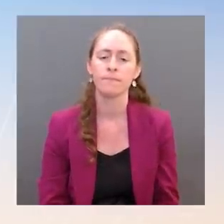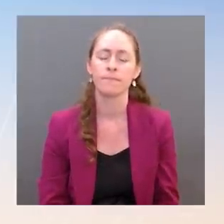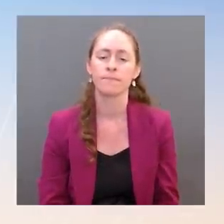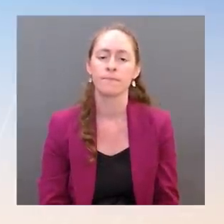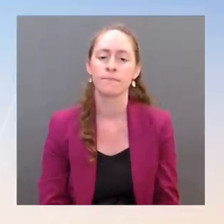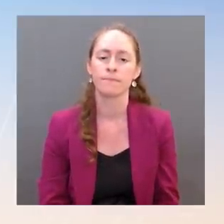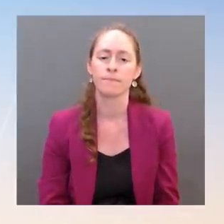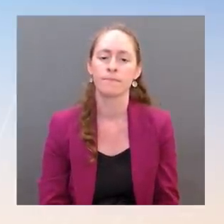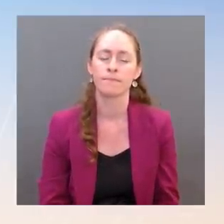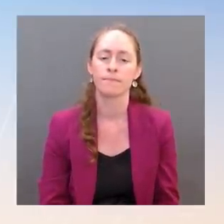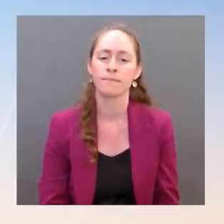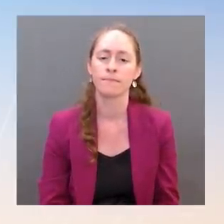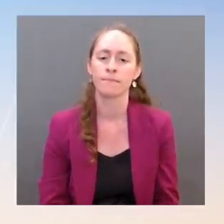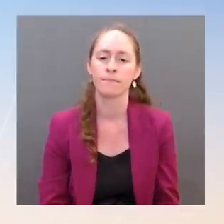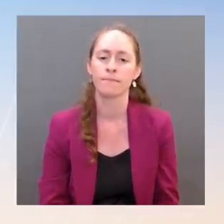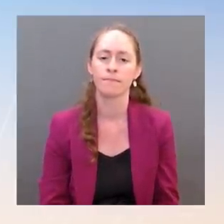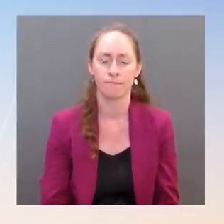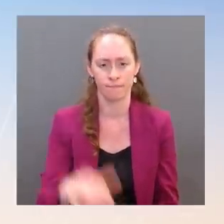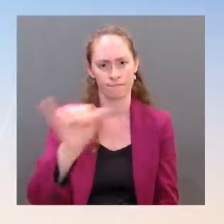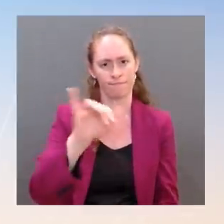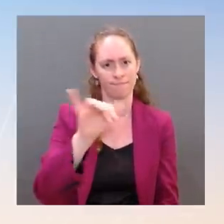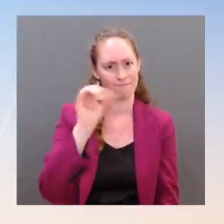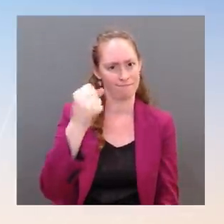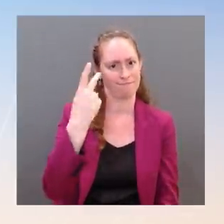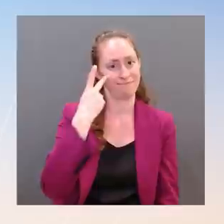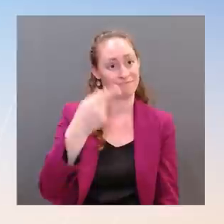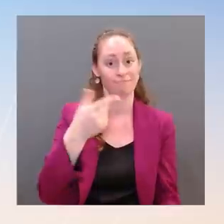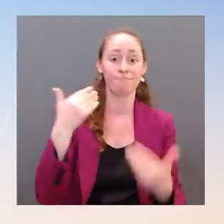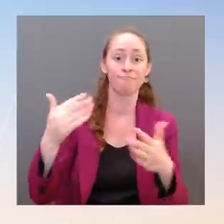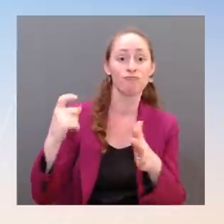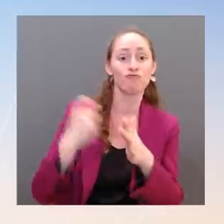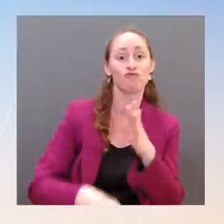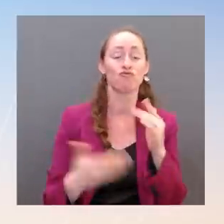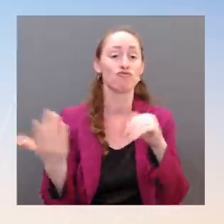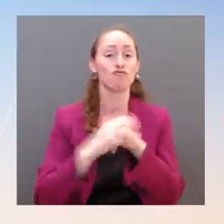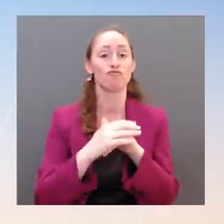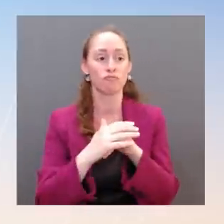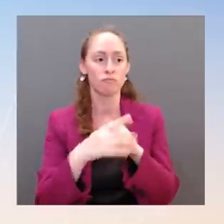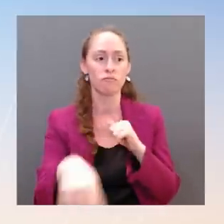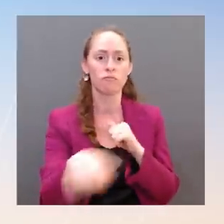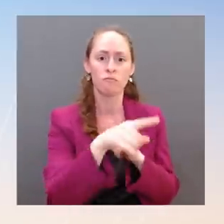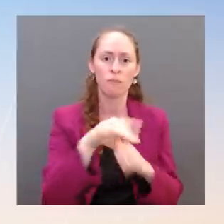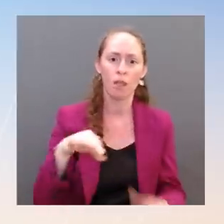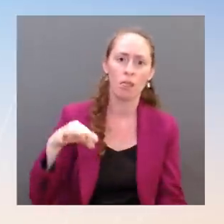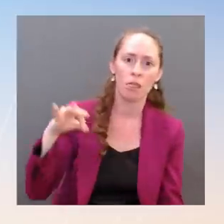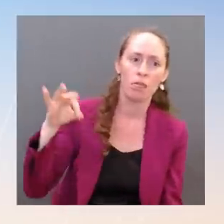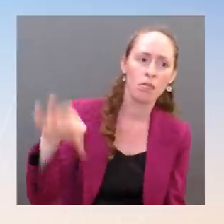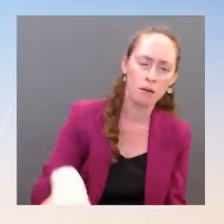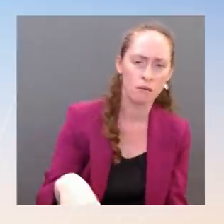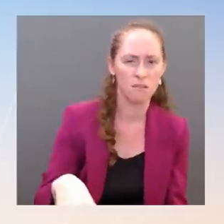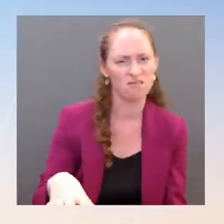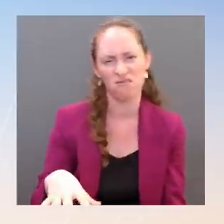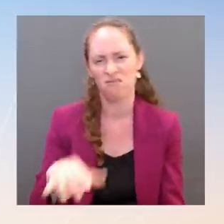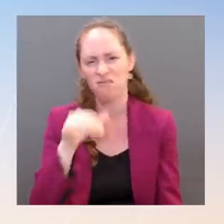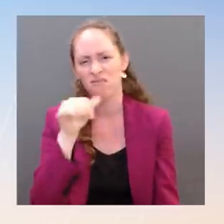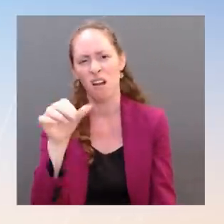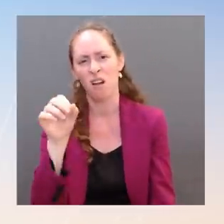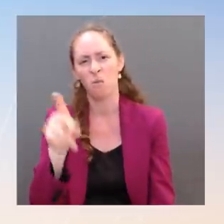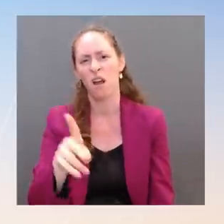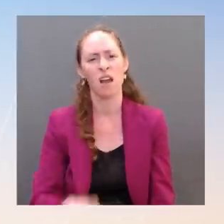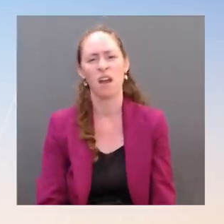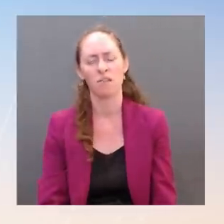hike prices on American consumers. As the president has said, President Putin's actions are what is driving the price